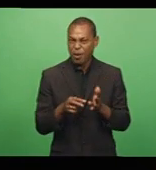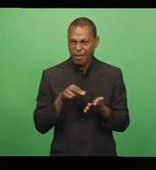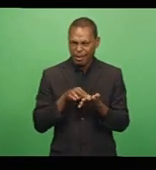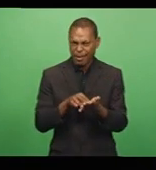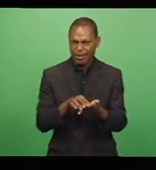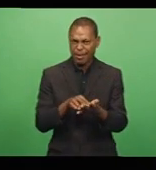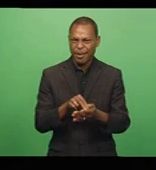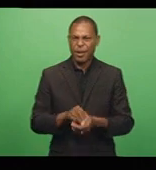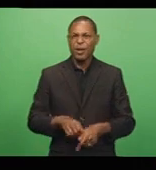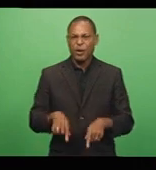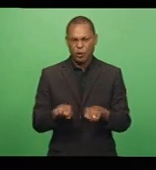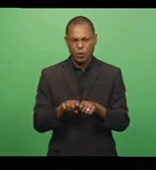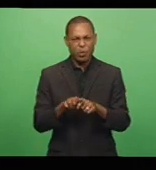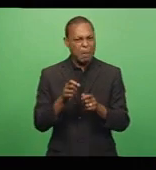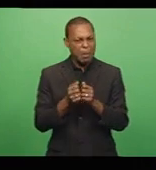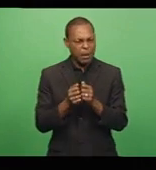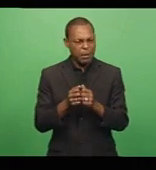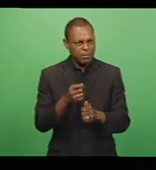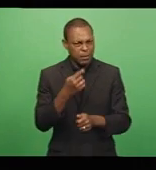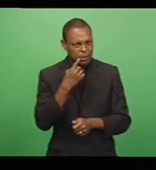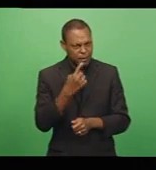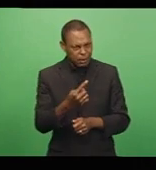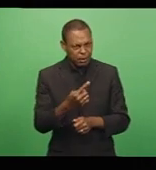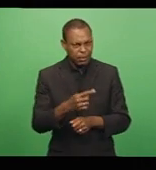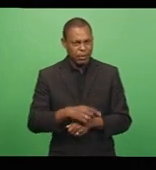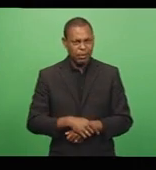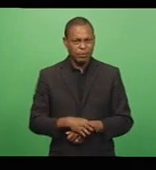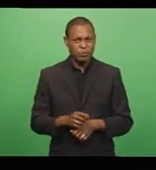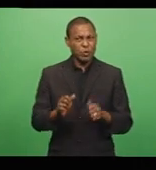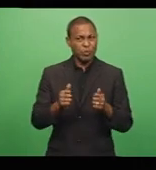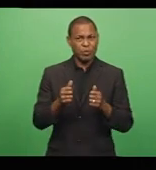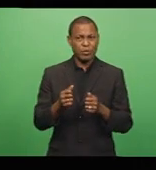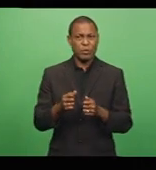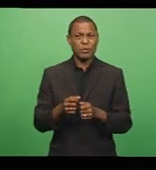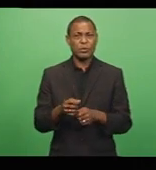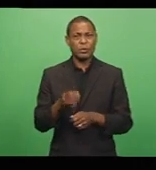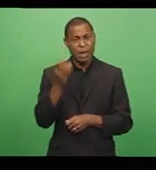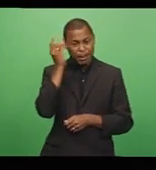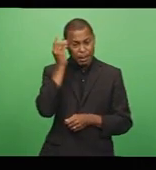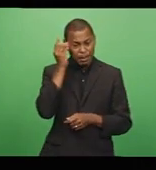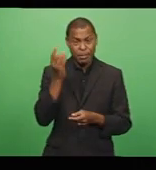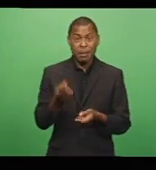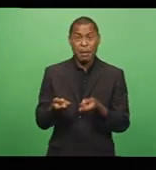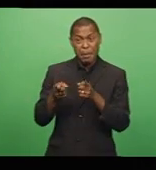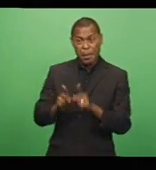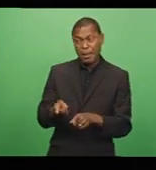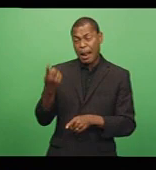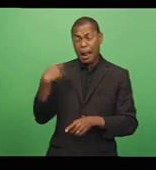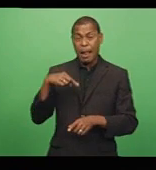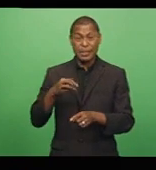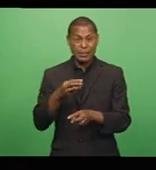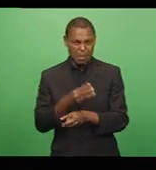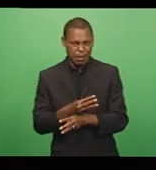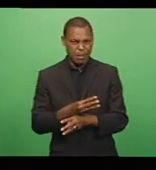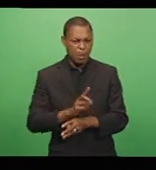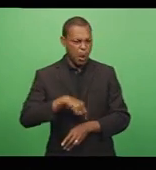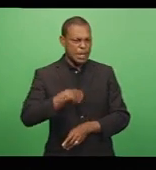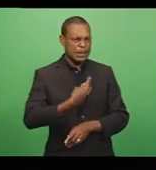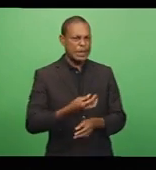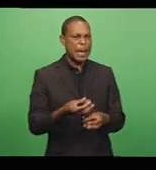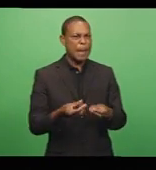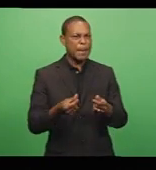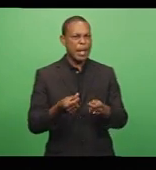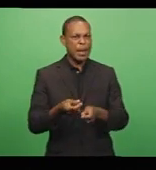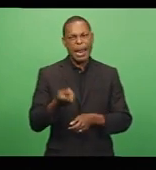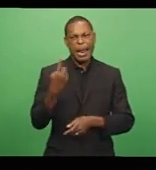according to his brother rather, that after their father had passed away last month, Faiz Ali had sent some money just